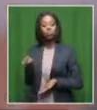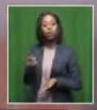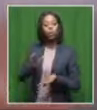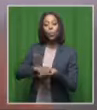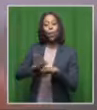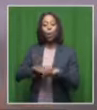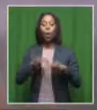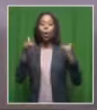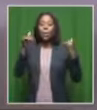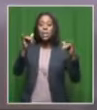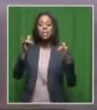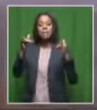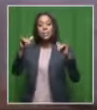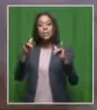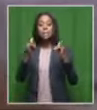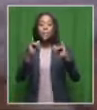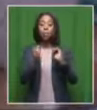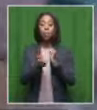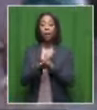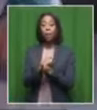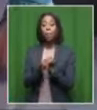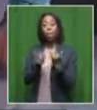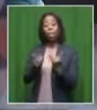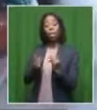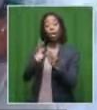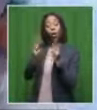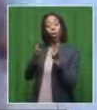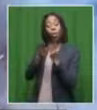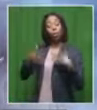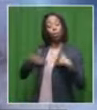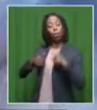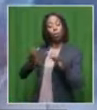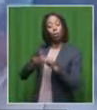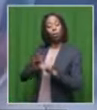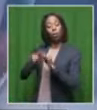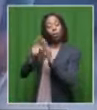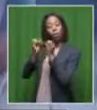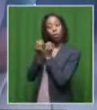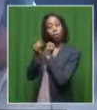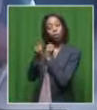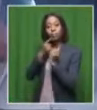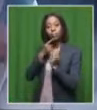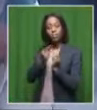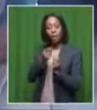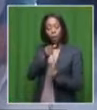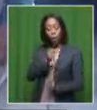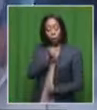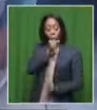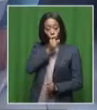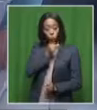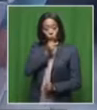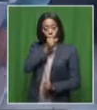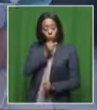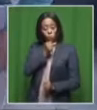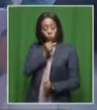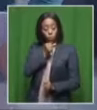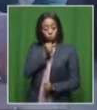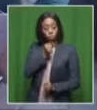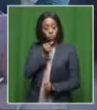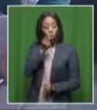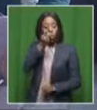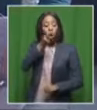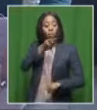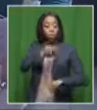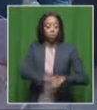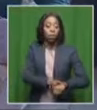social events and according to the World Health Organization, one smoking session. So one smoking session